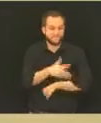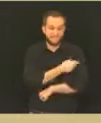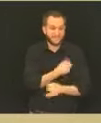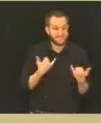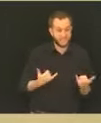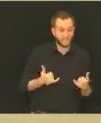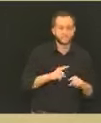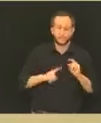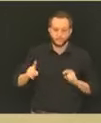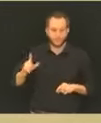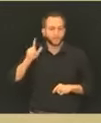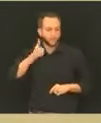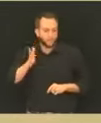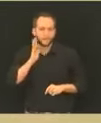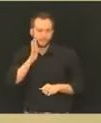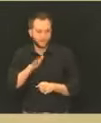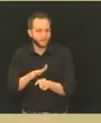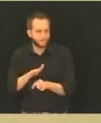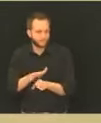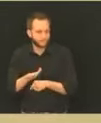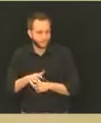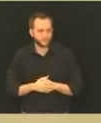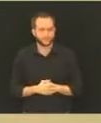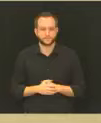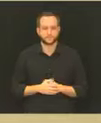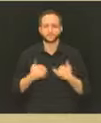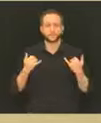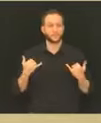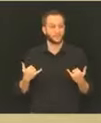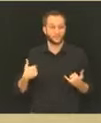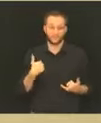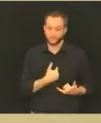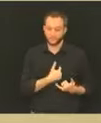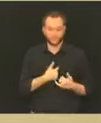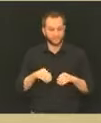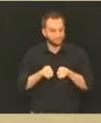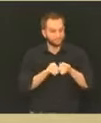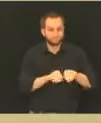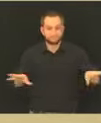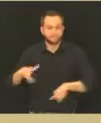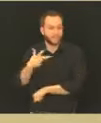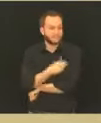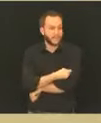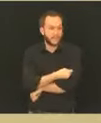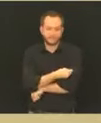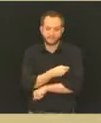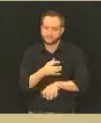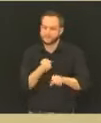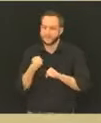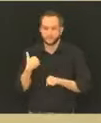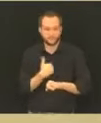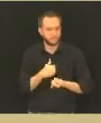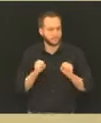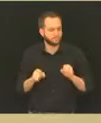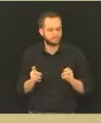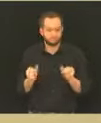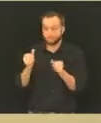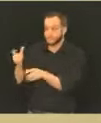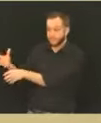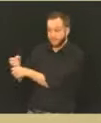Right now, we are distributing the vaccine as quickly as we can once we receive them.